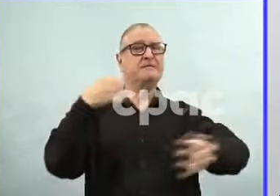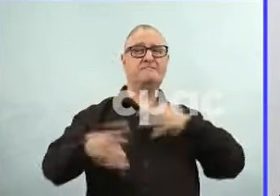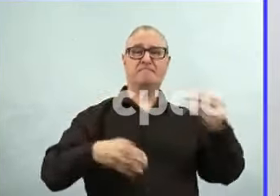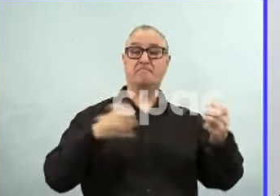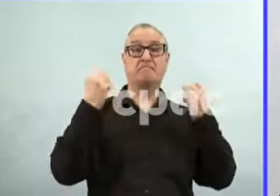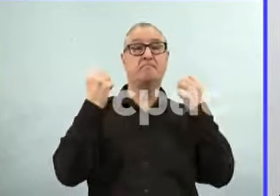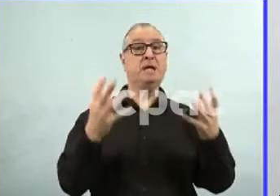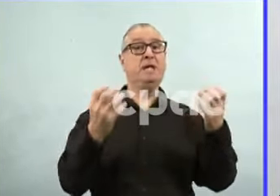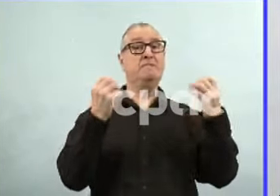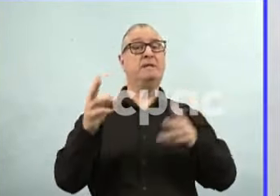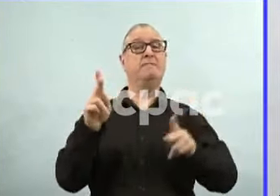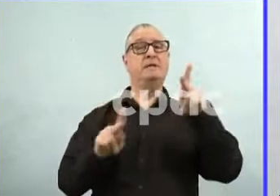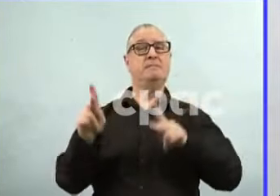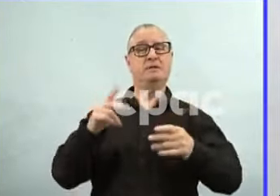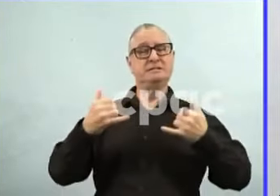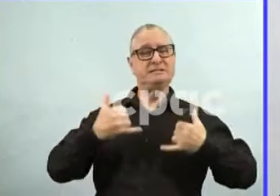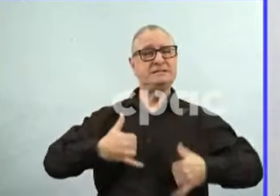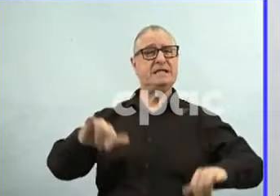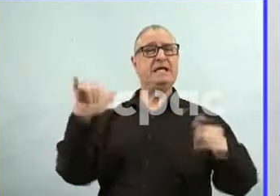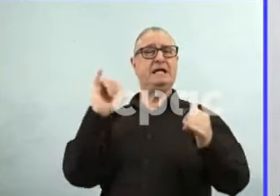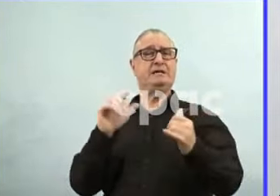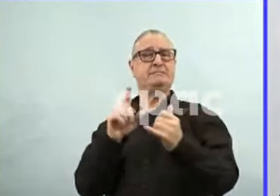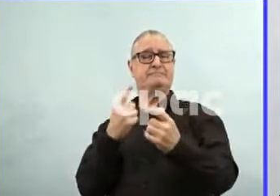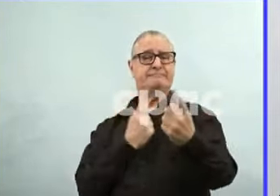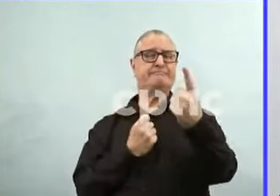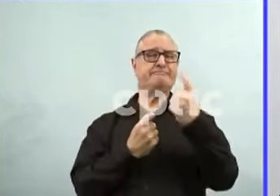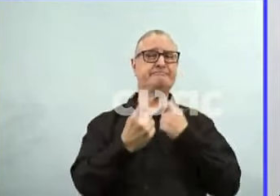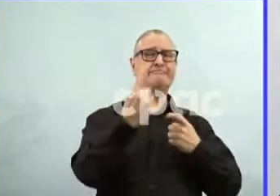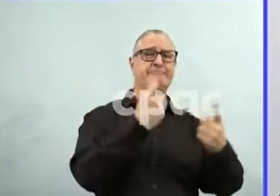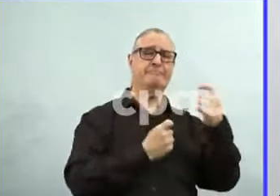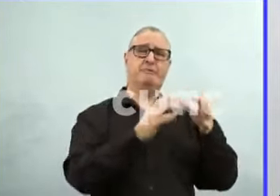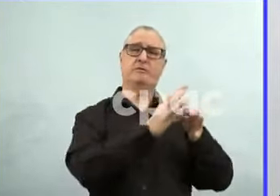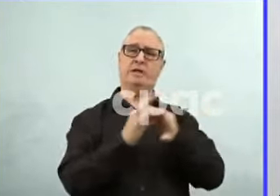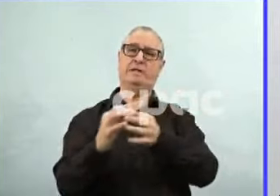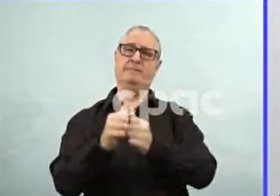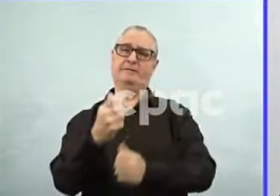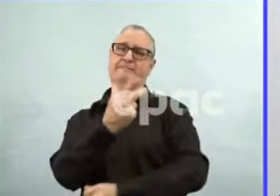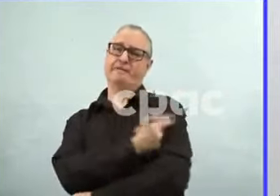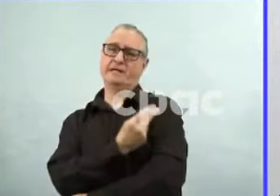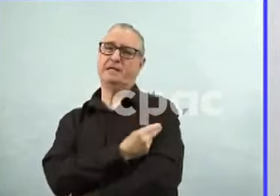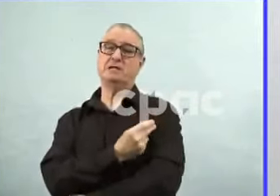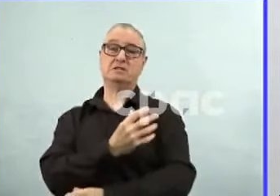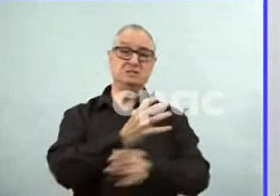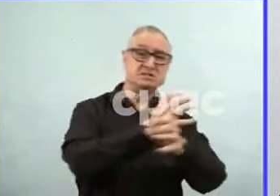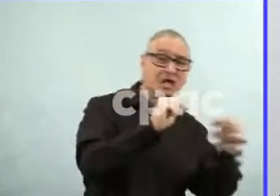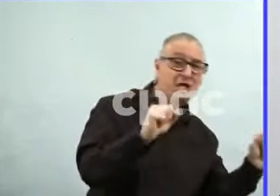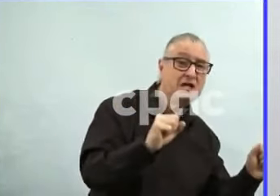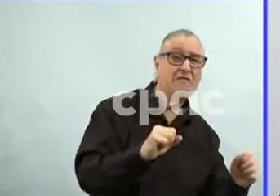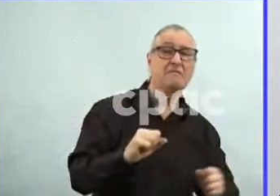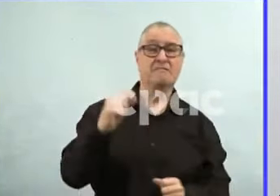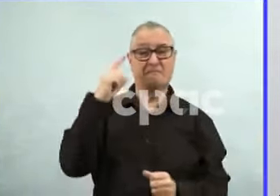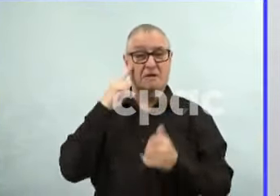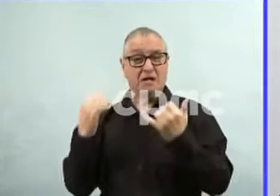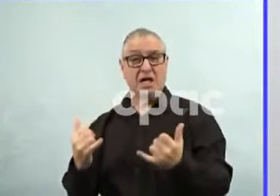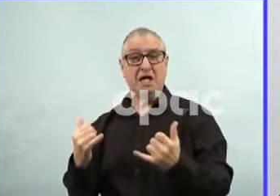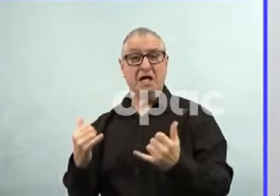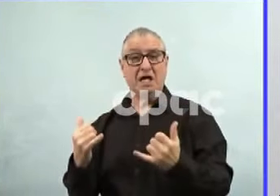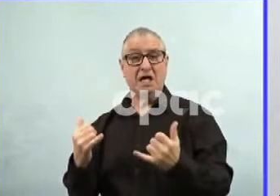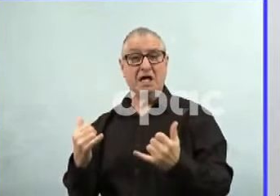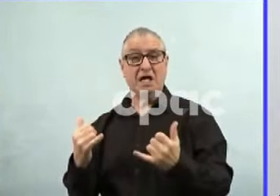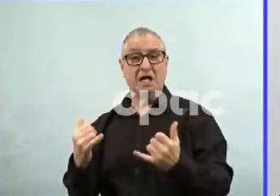in the short and in the long term. I hear these questions and concerns all the time. I see them on social media.